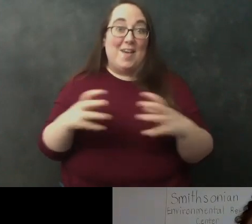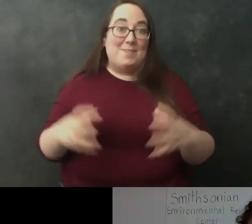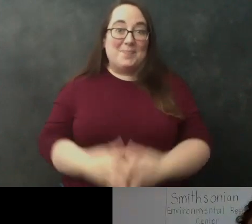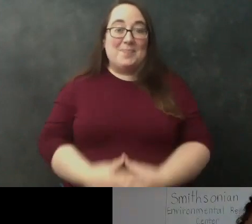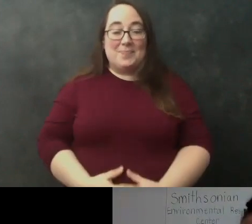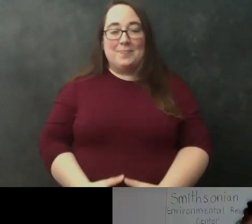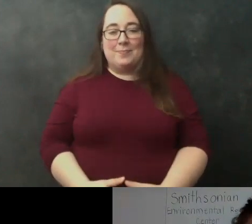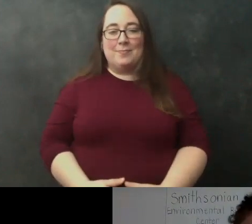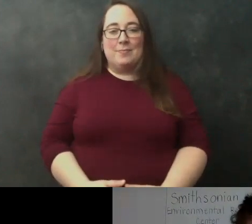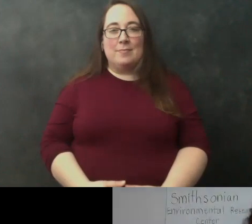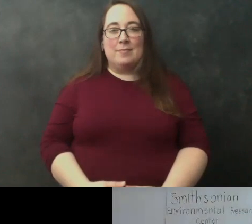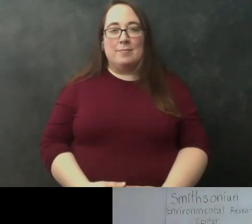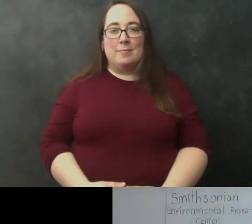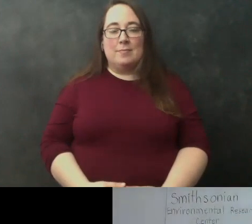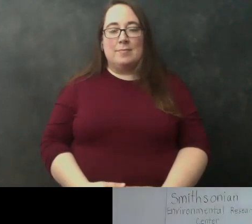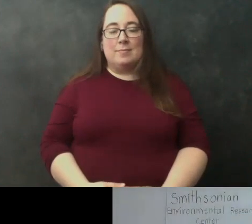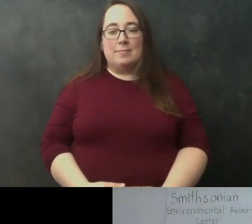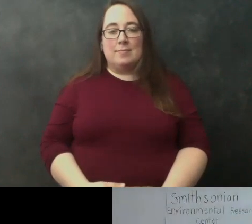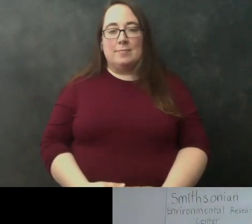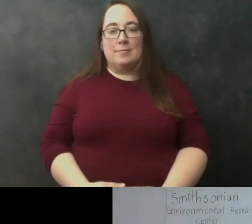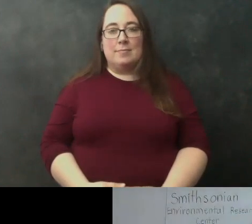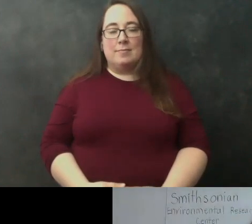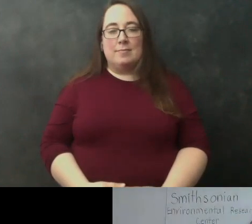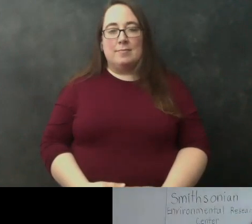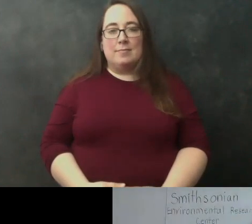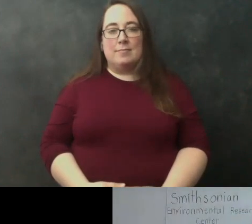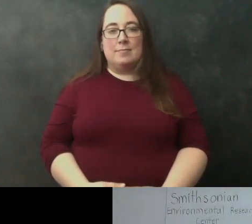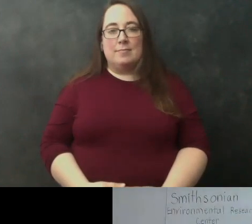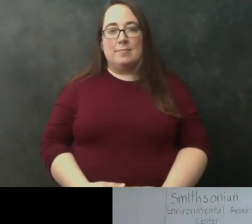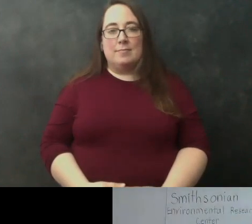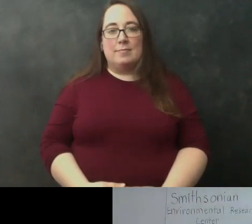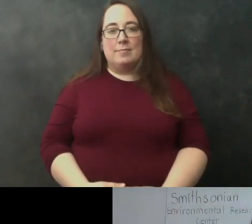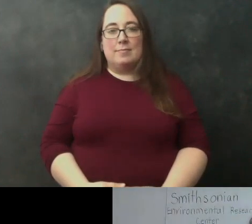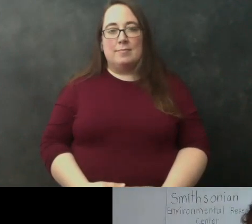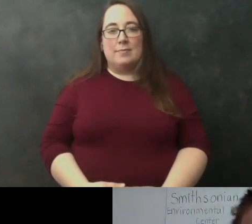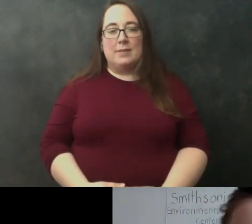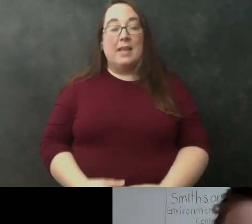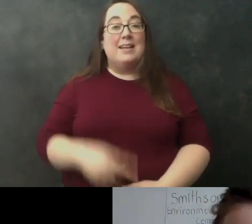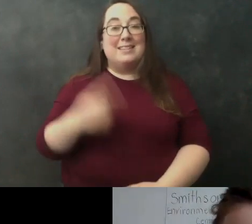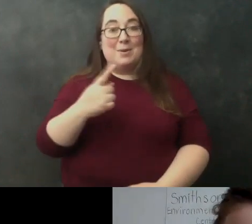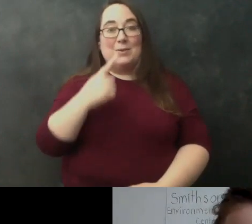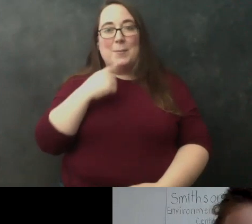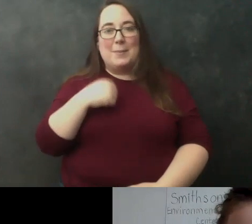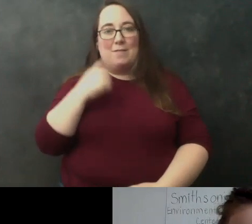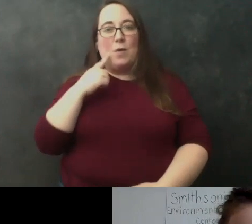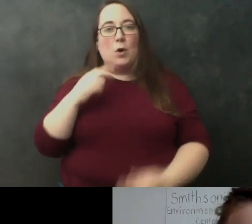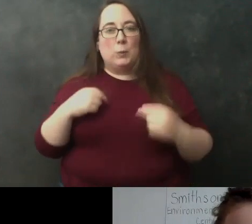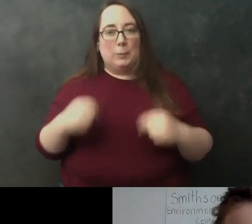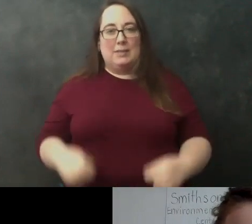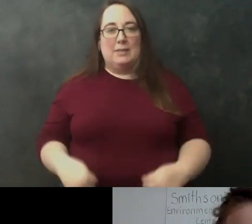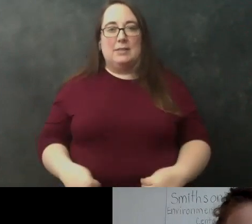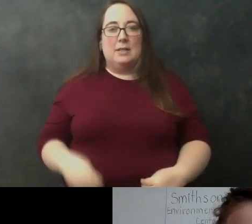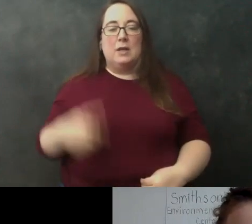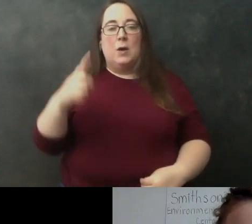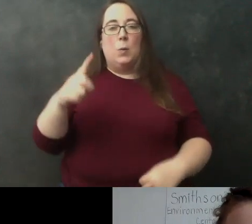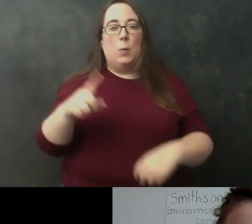you know to jump in i uh what i was always told was that for humans uh one strand of